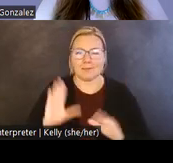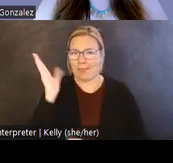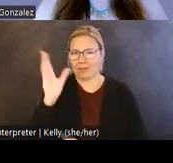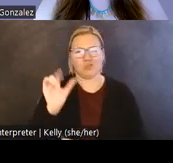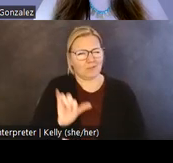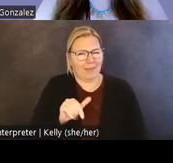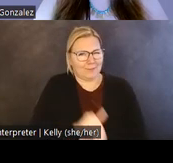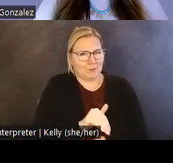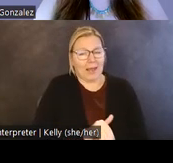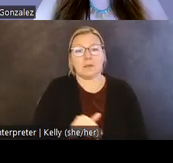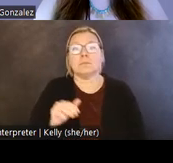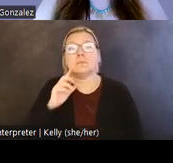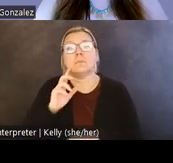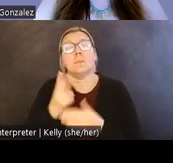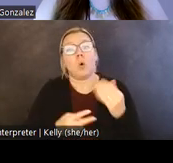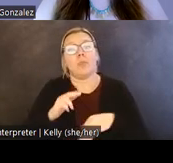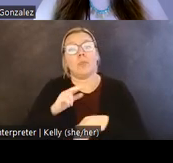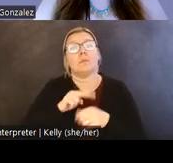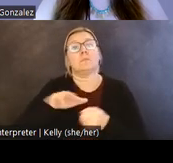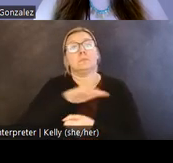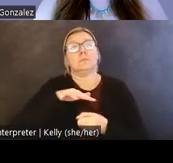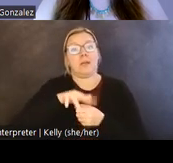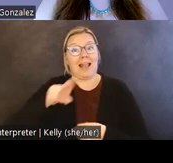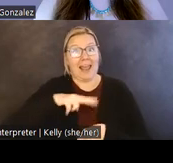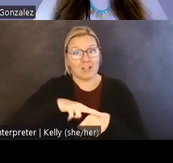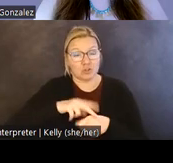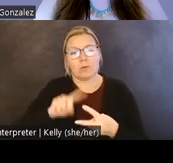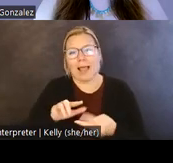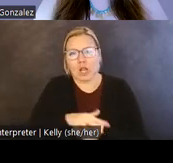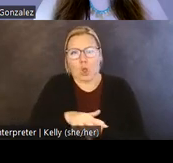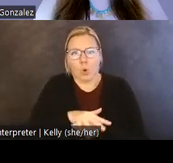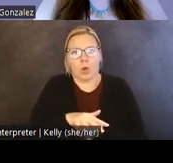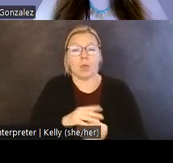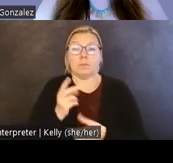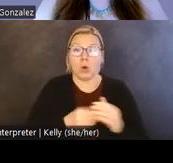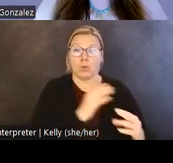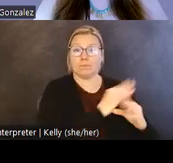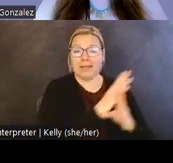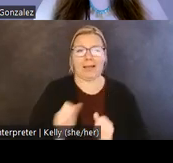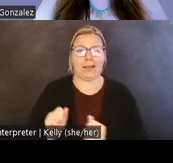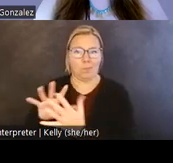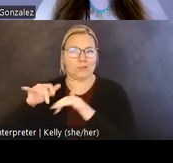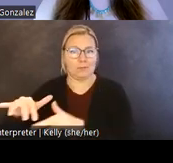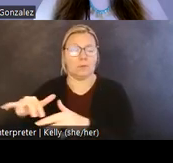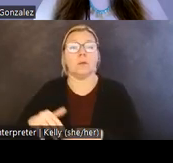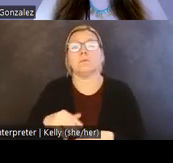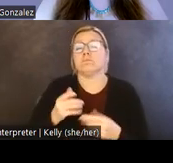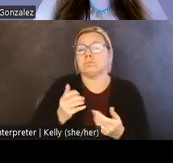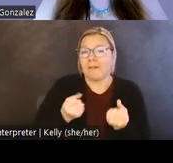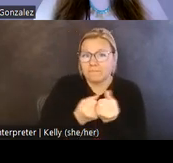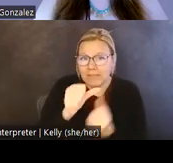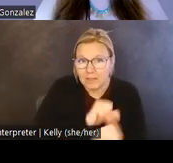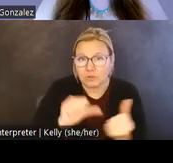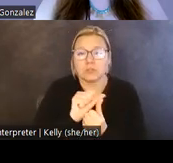one at the national and local levels, both virtually and in person, archaeological fellowships and scholarships, member